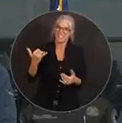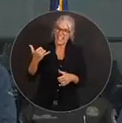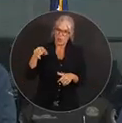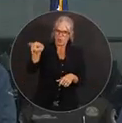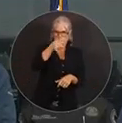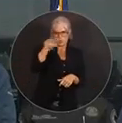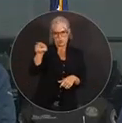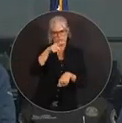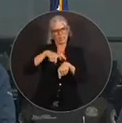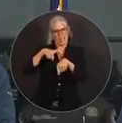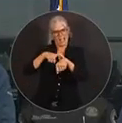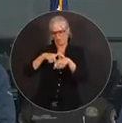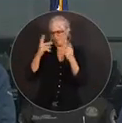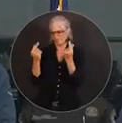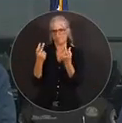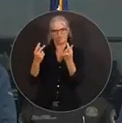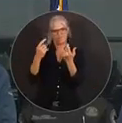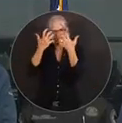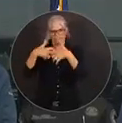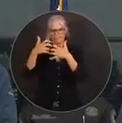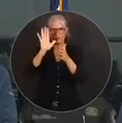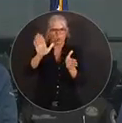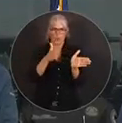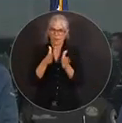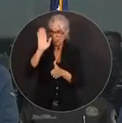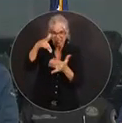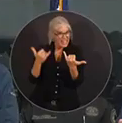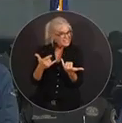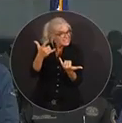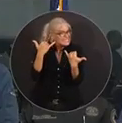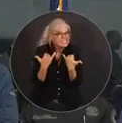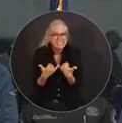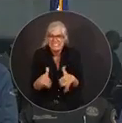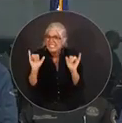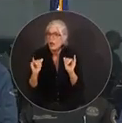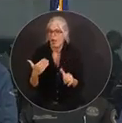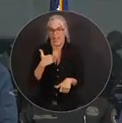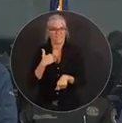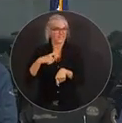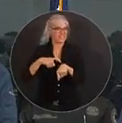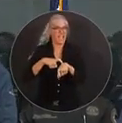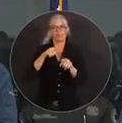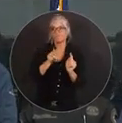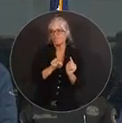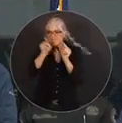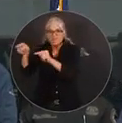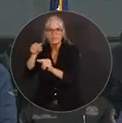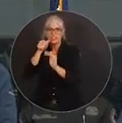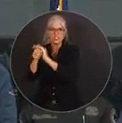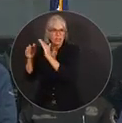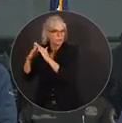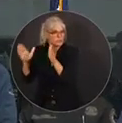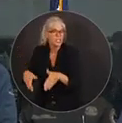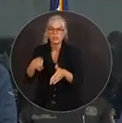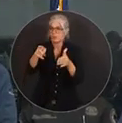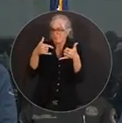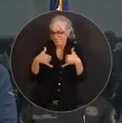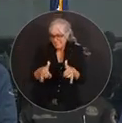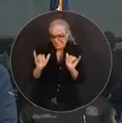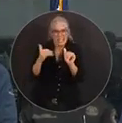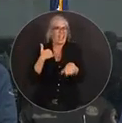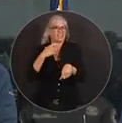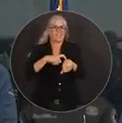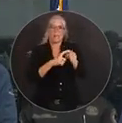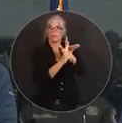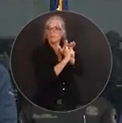plan. You do have time to get to a shelter. You have time to evacuate further than that if that's